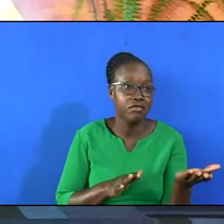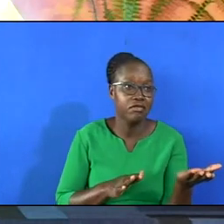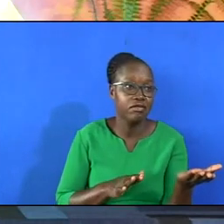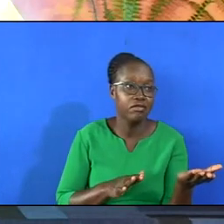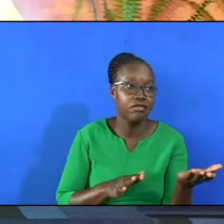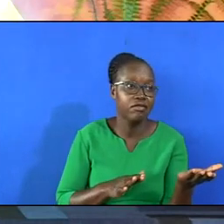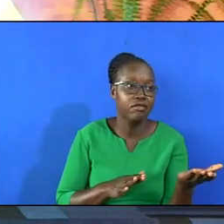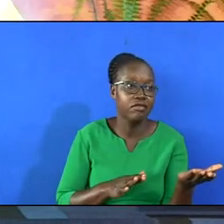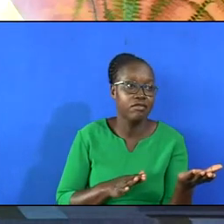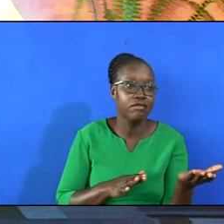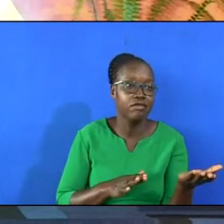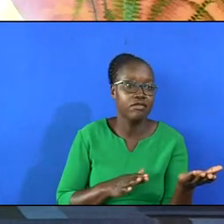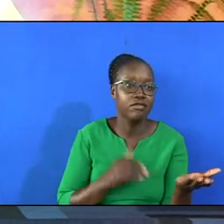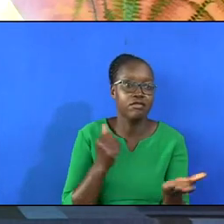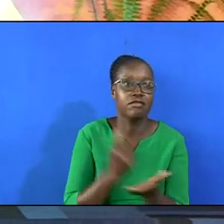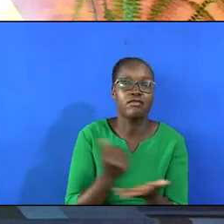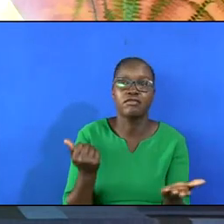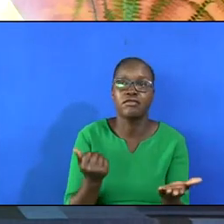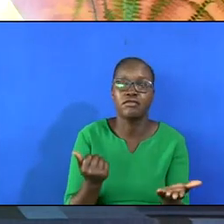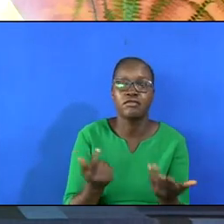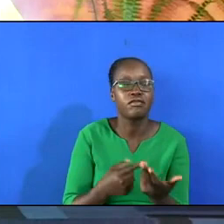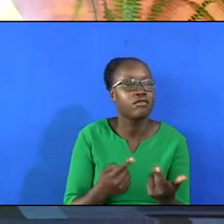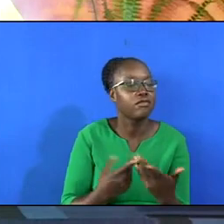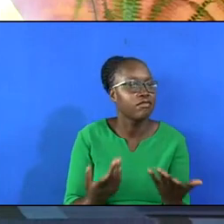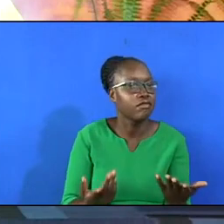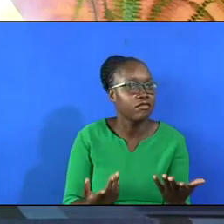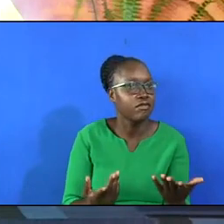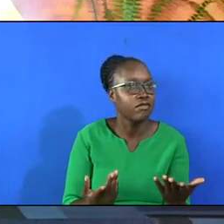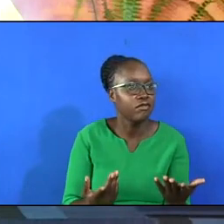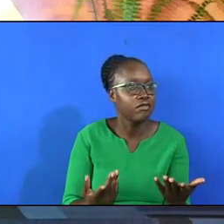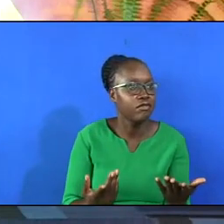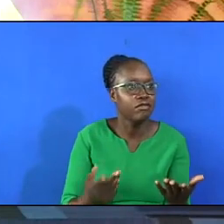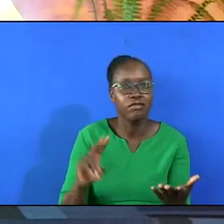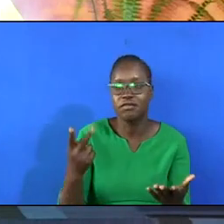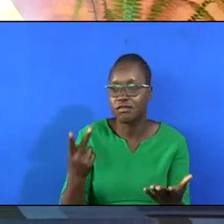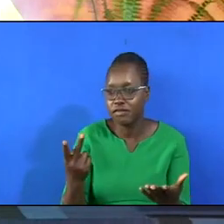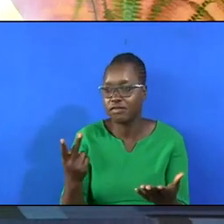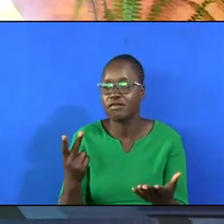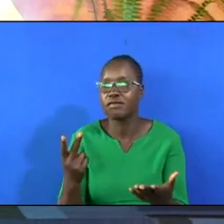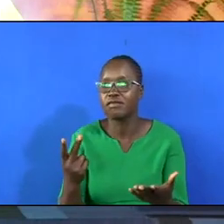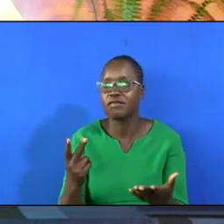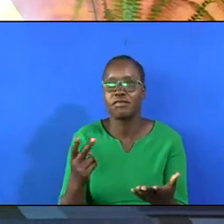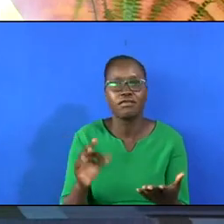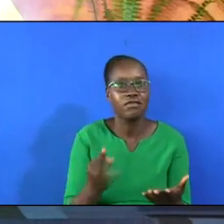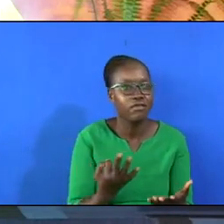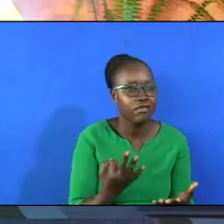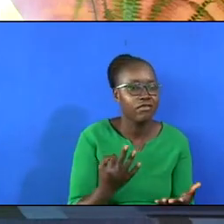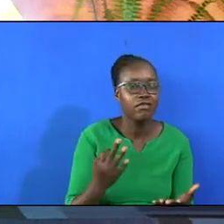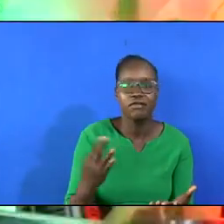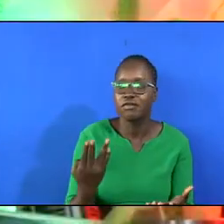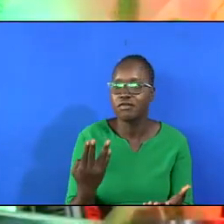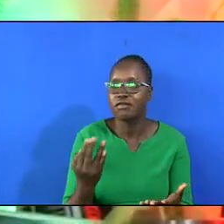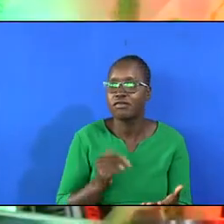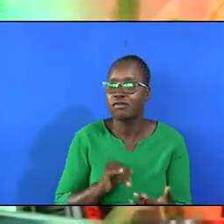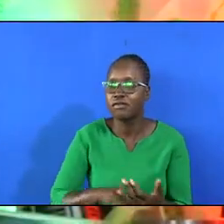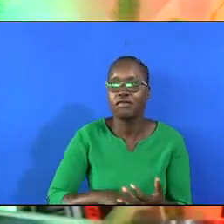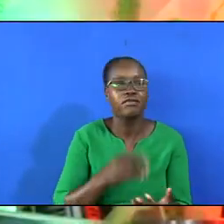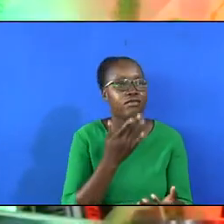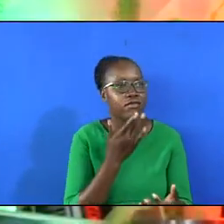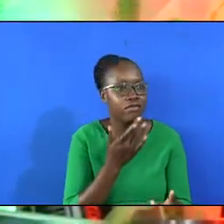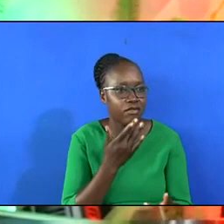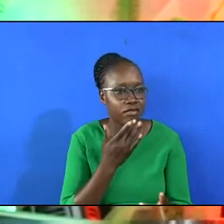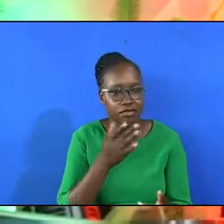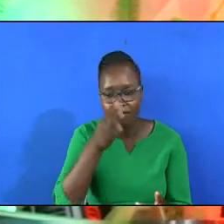we label numbers God does not label numbers you call them second wives third wives fourth wives they are the favorite